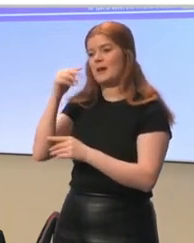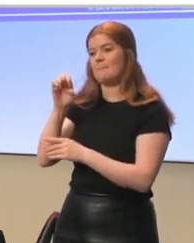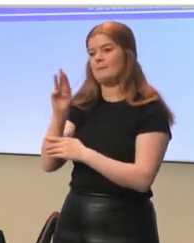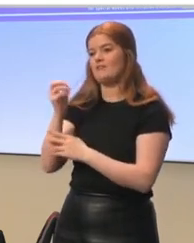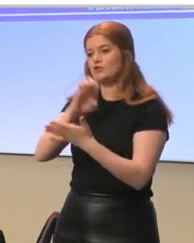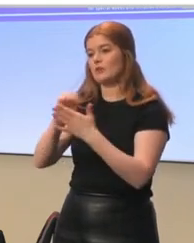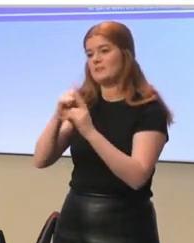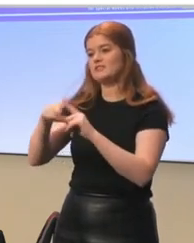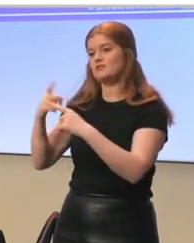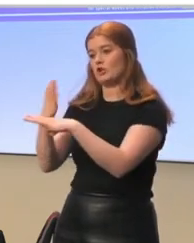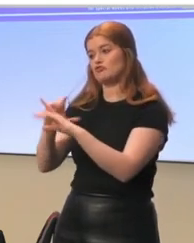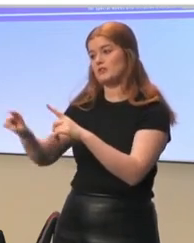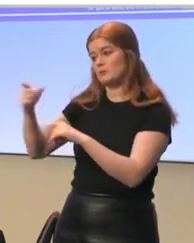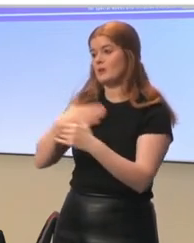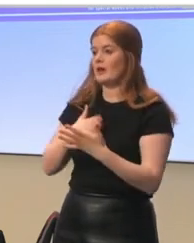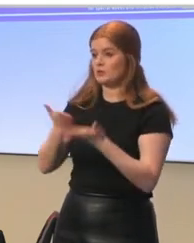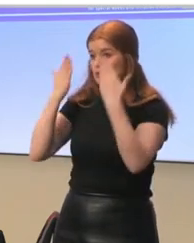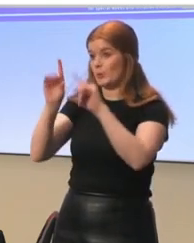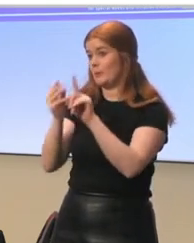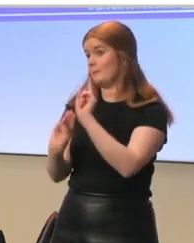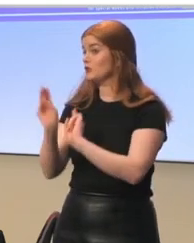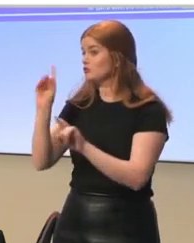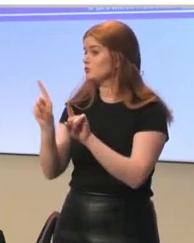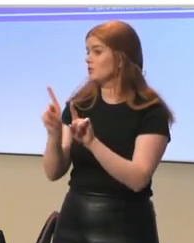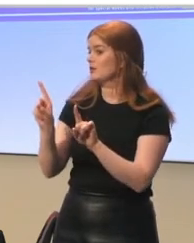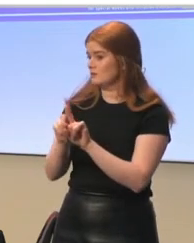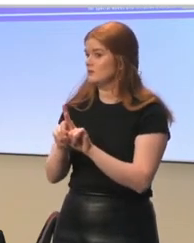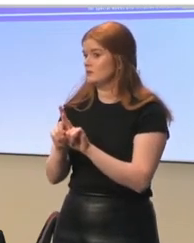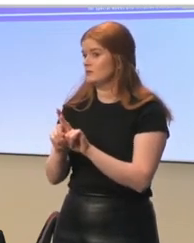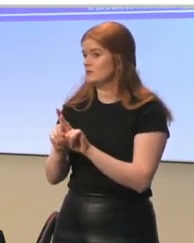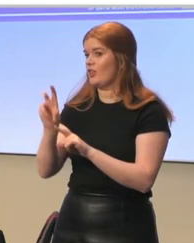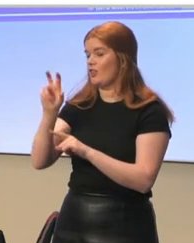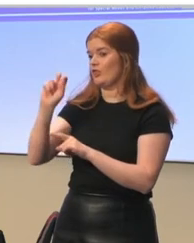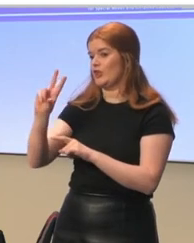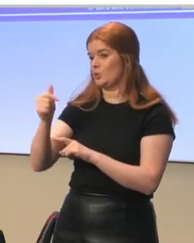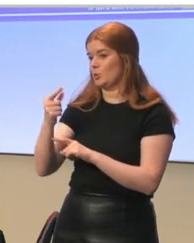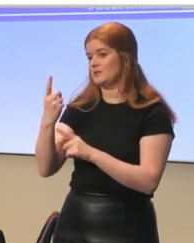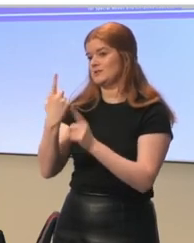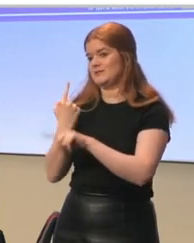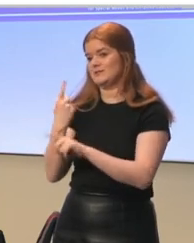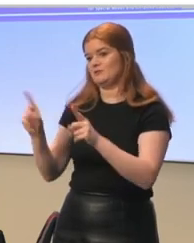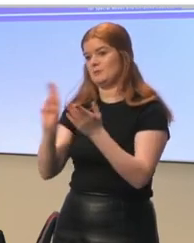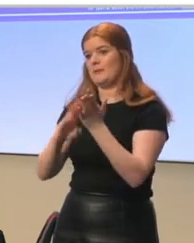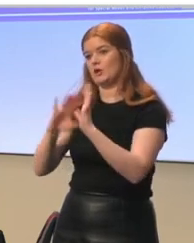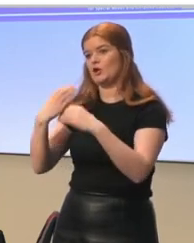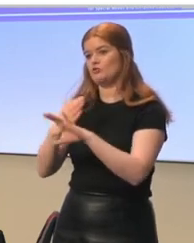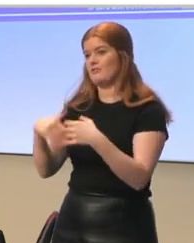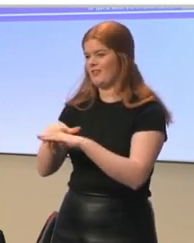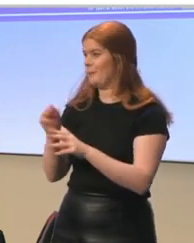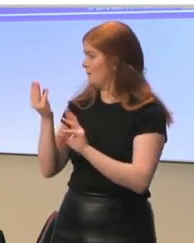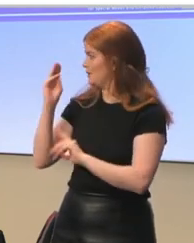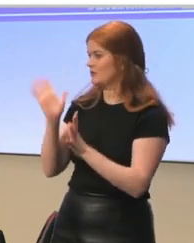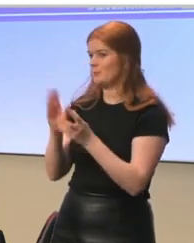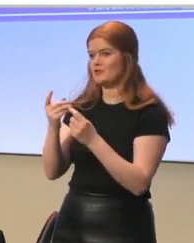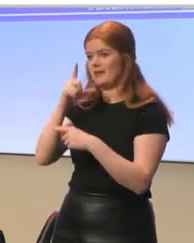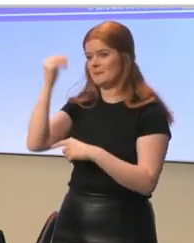and I would like to just show you the picture of the 31 member countries we have. Not the picture, it's mentioning the